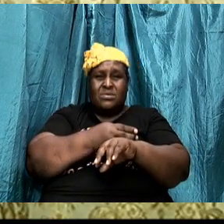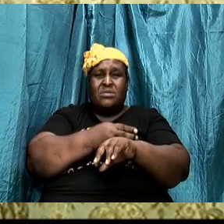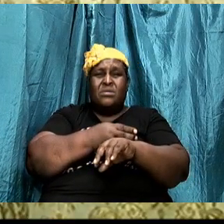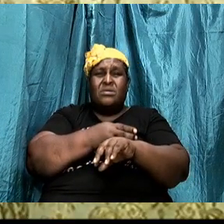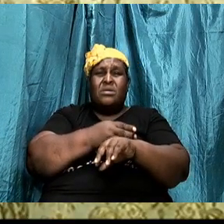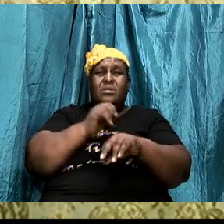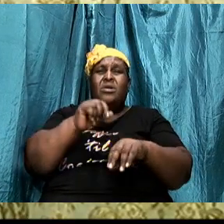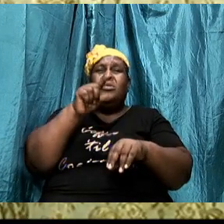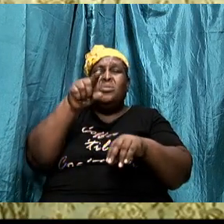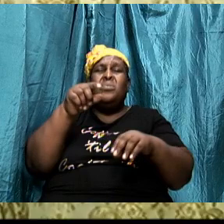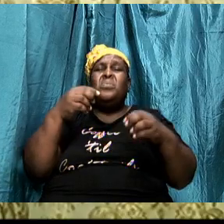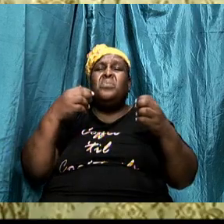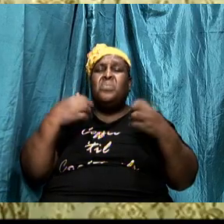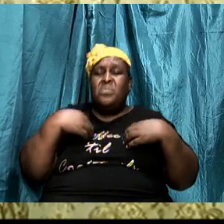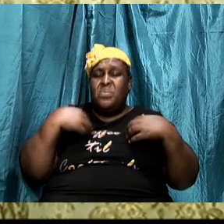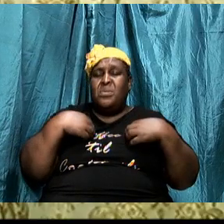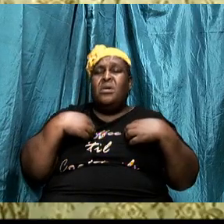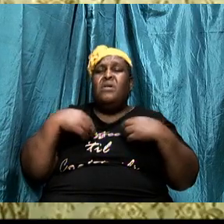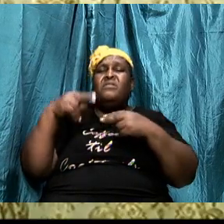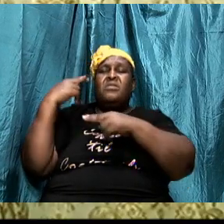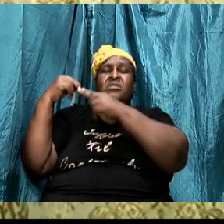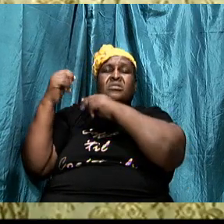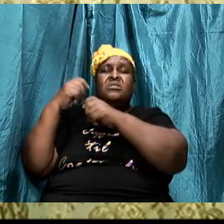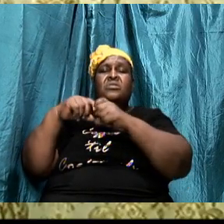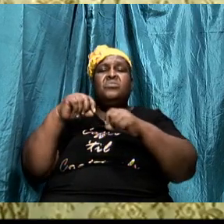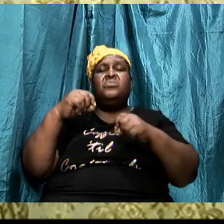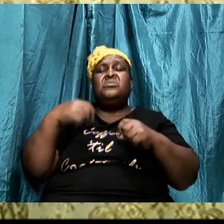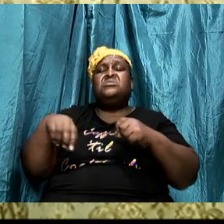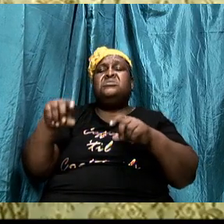inheritance to receive of God